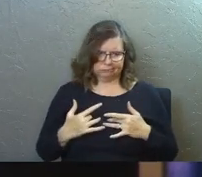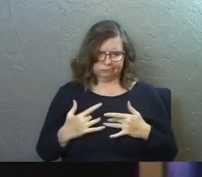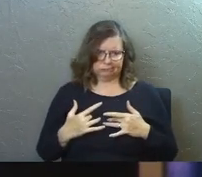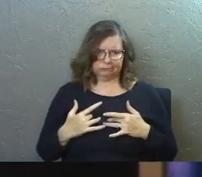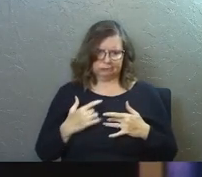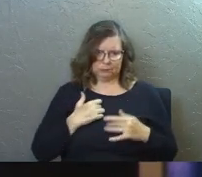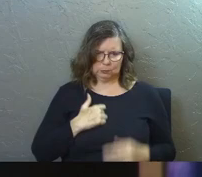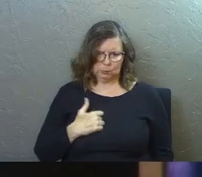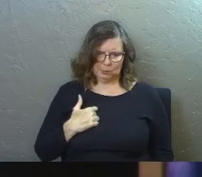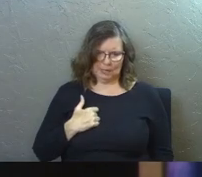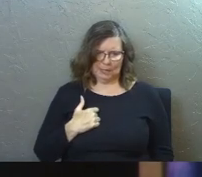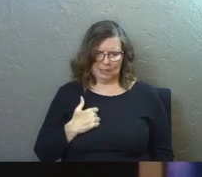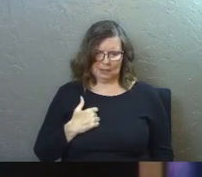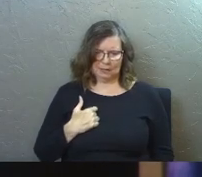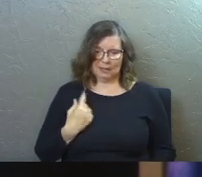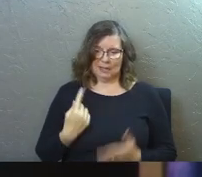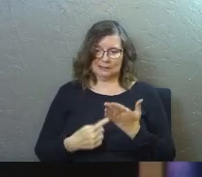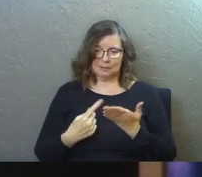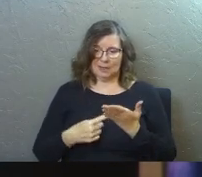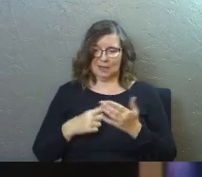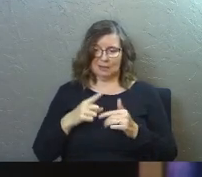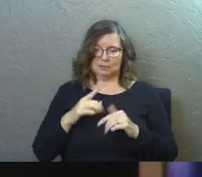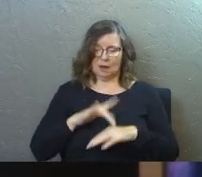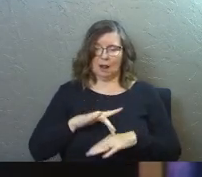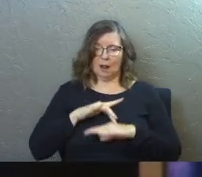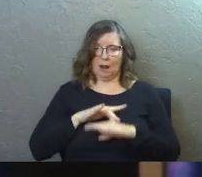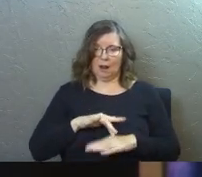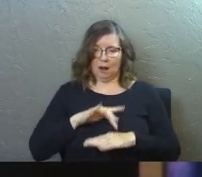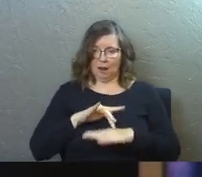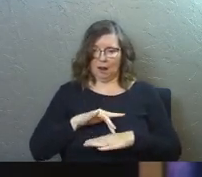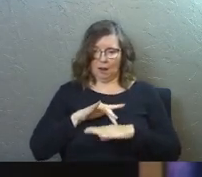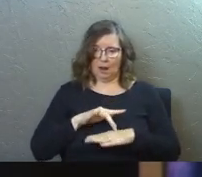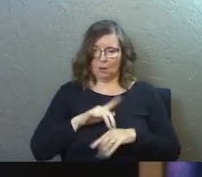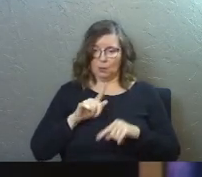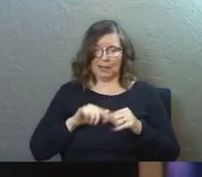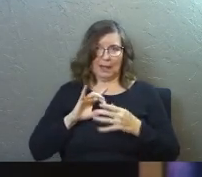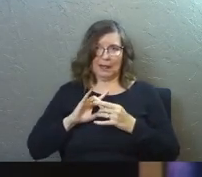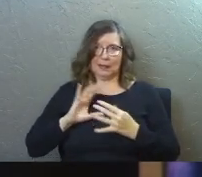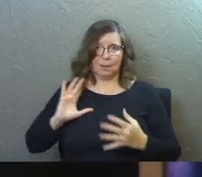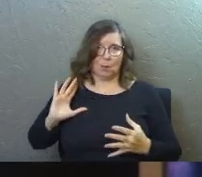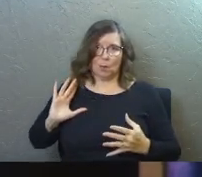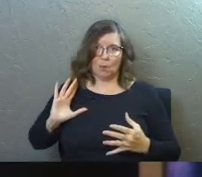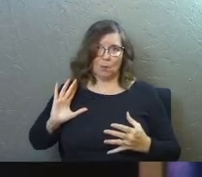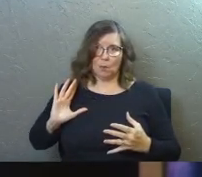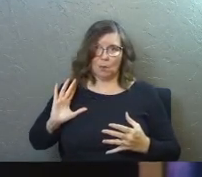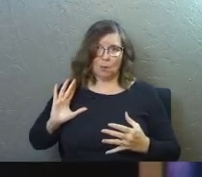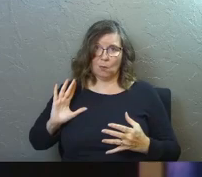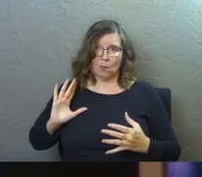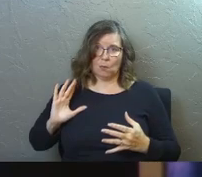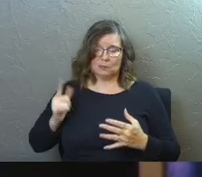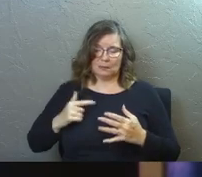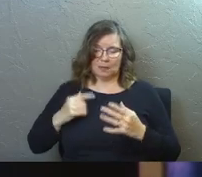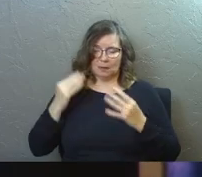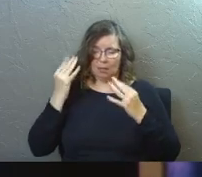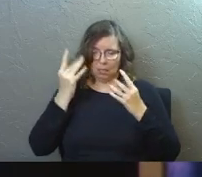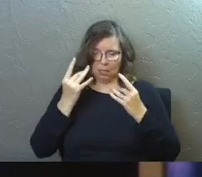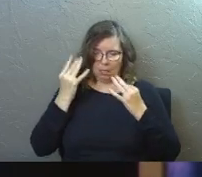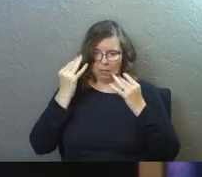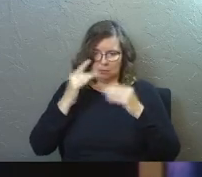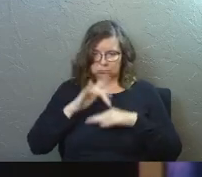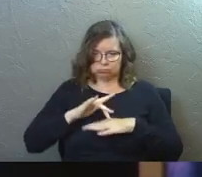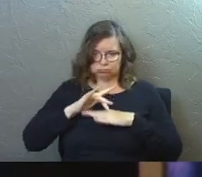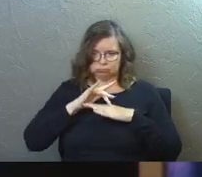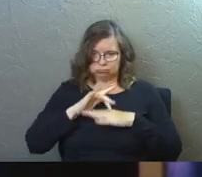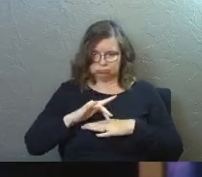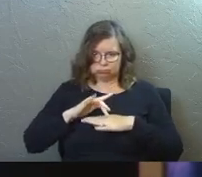past, sometimes we can't let them go. Sometimes those things bother us right down to the ground just so much that we